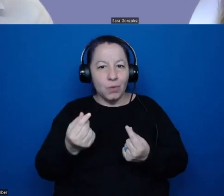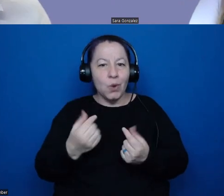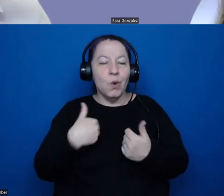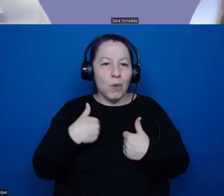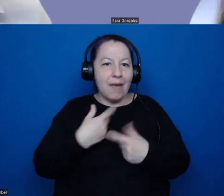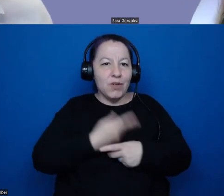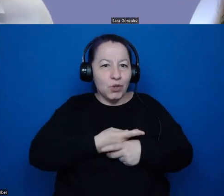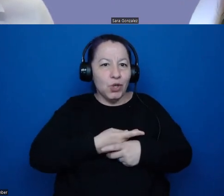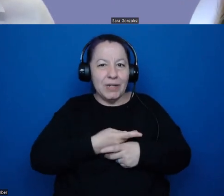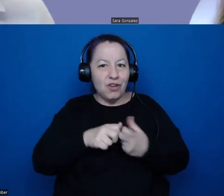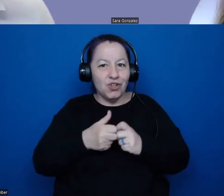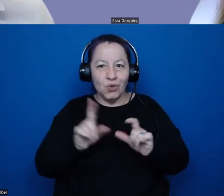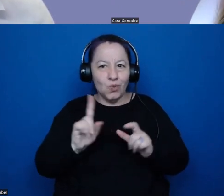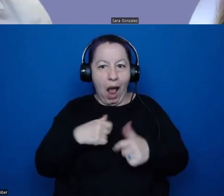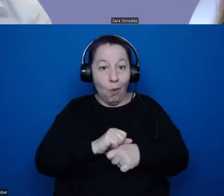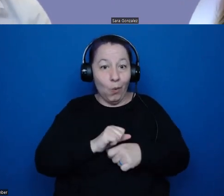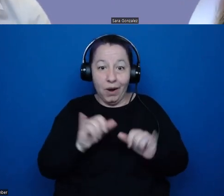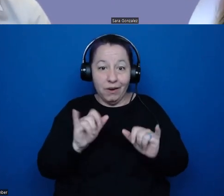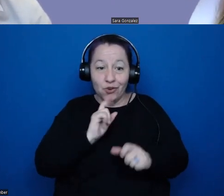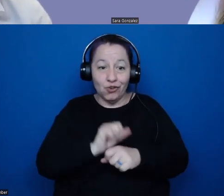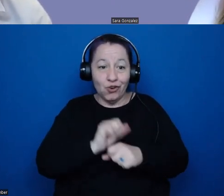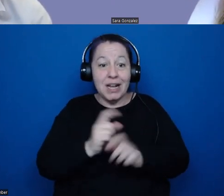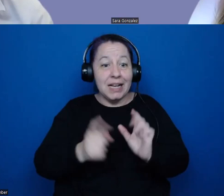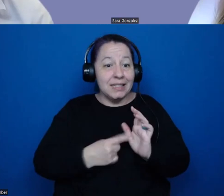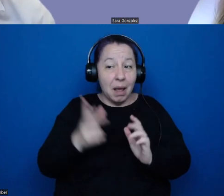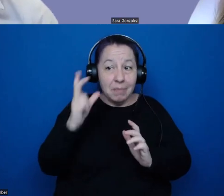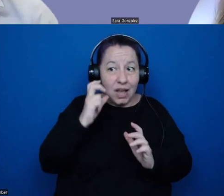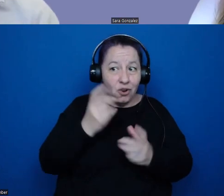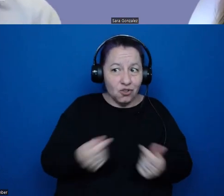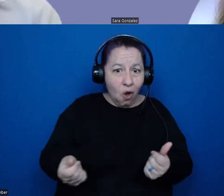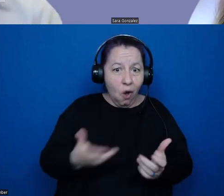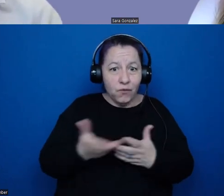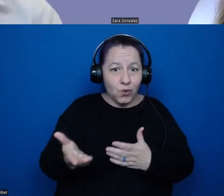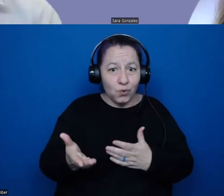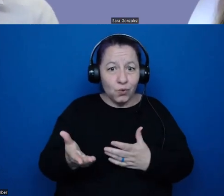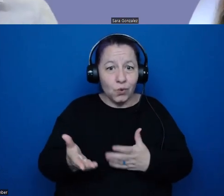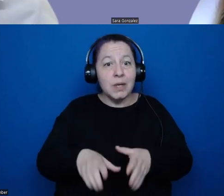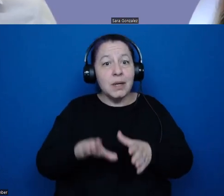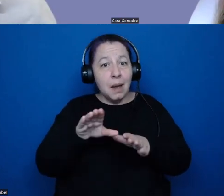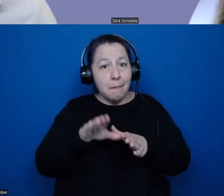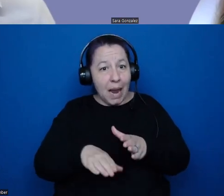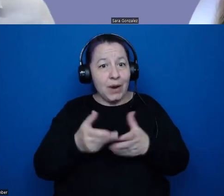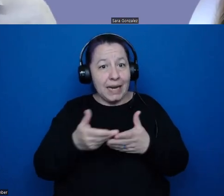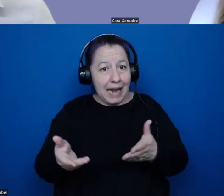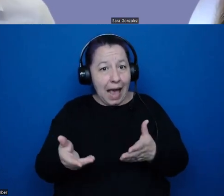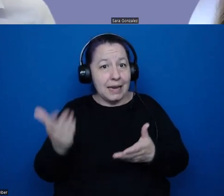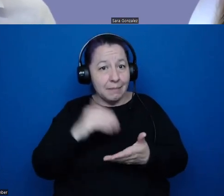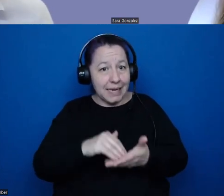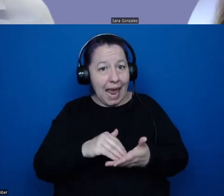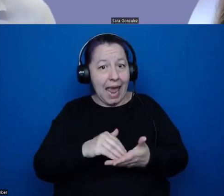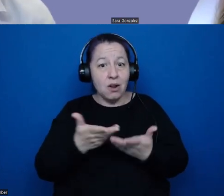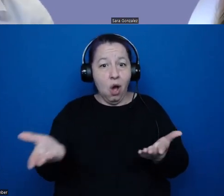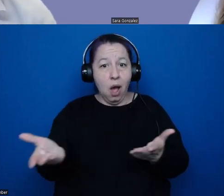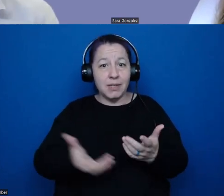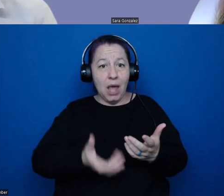I work, for sure. And sometimes I hear that it's being solved by reburying item or objects that were taken